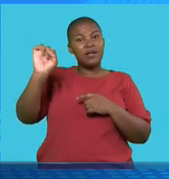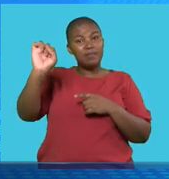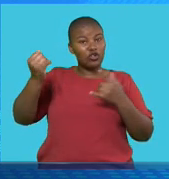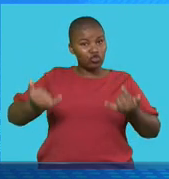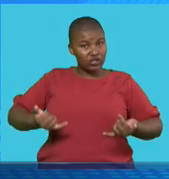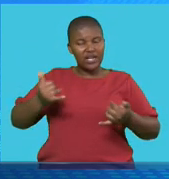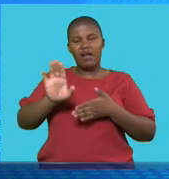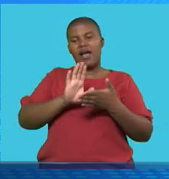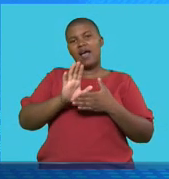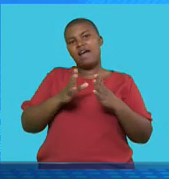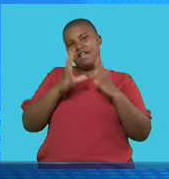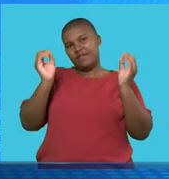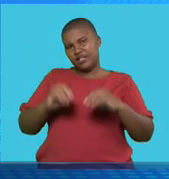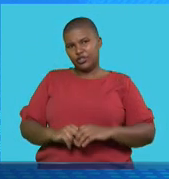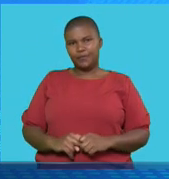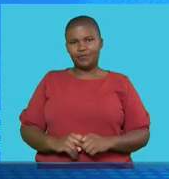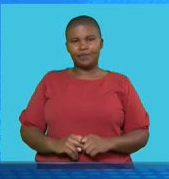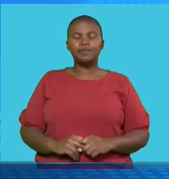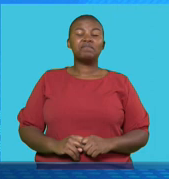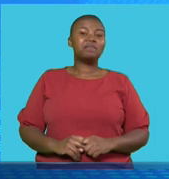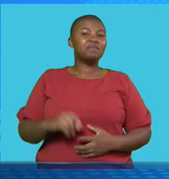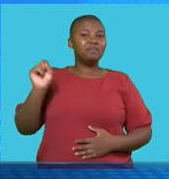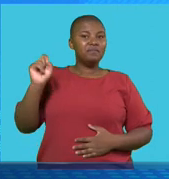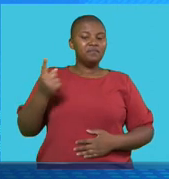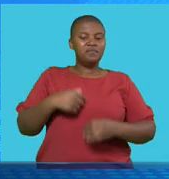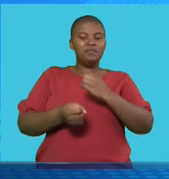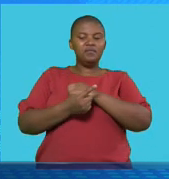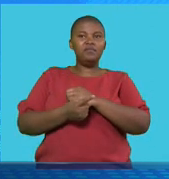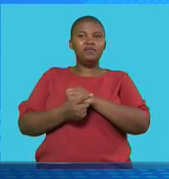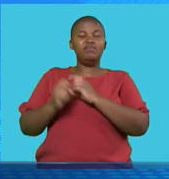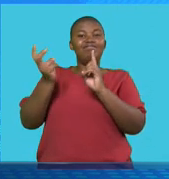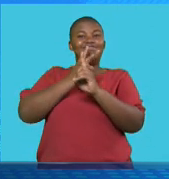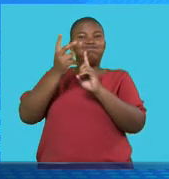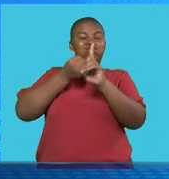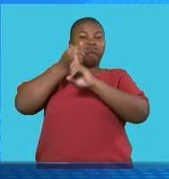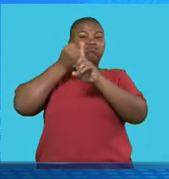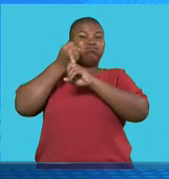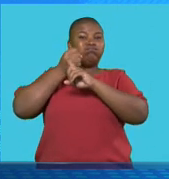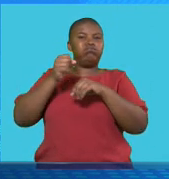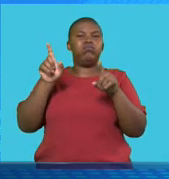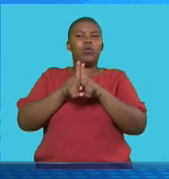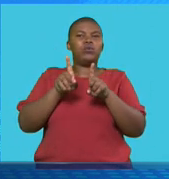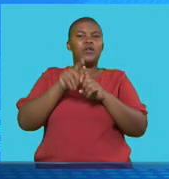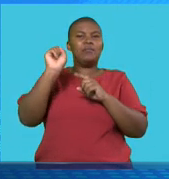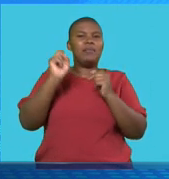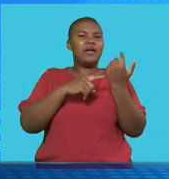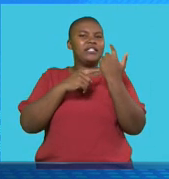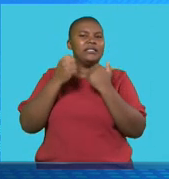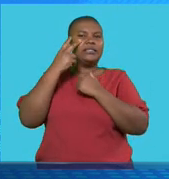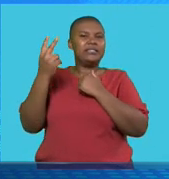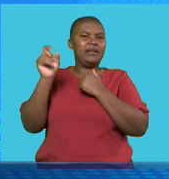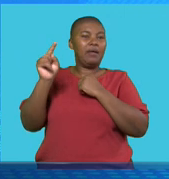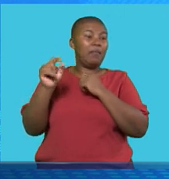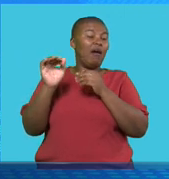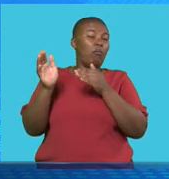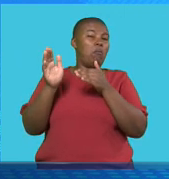There may have been scenes of violence and there would have been innocent drivers and transporters caught up in the protests.